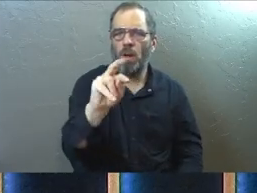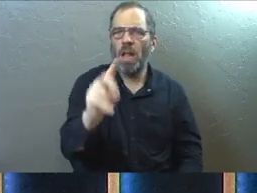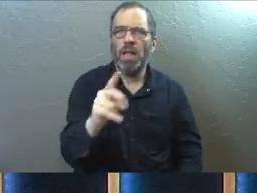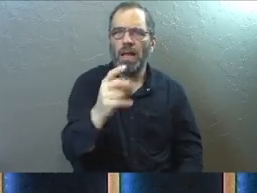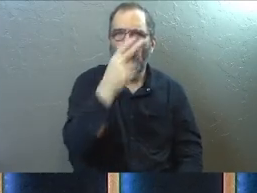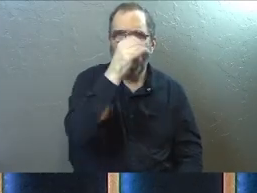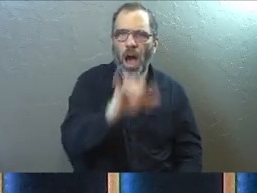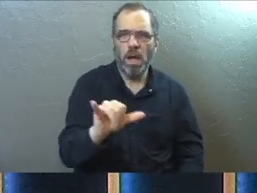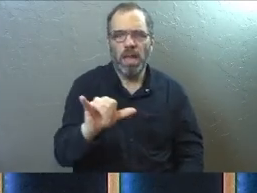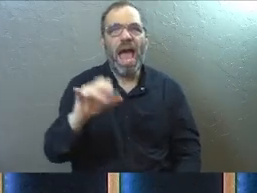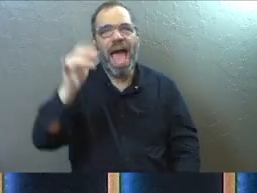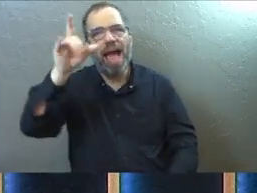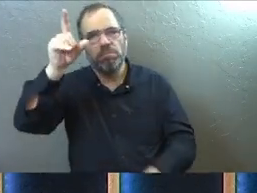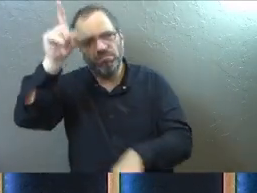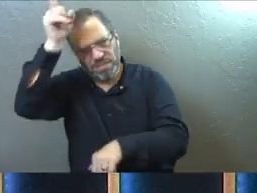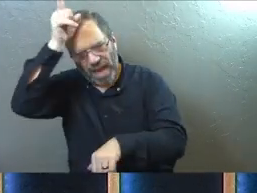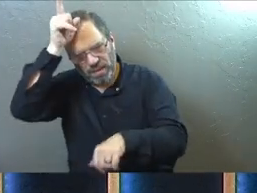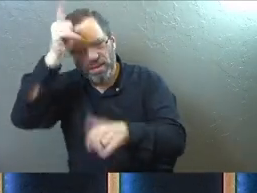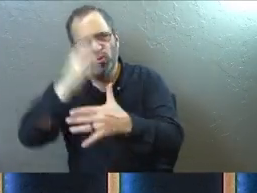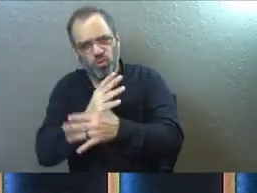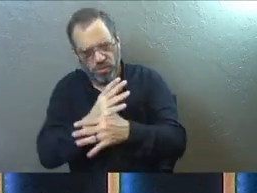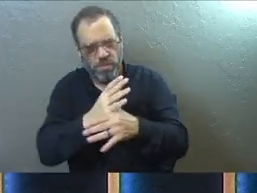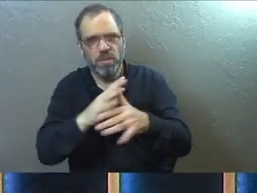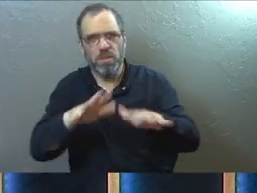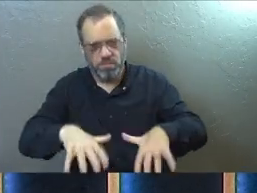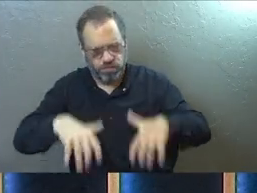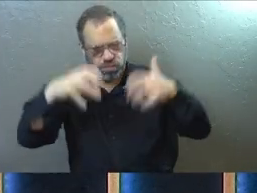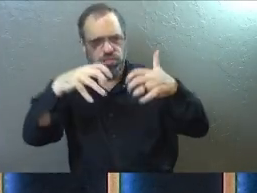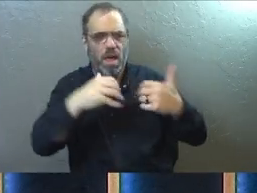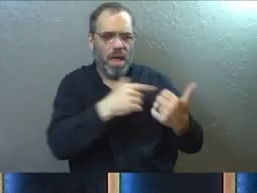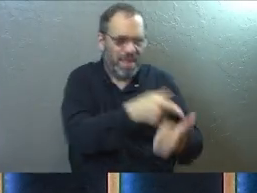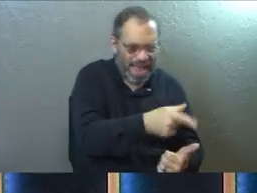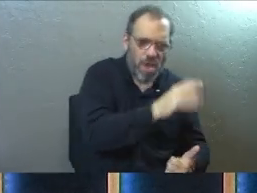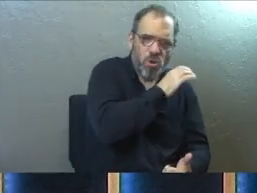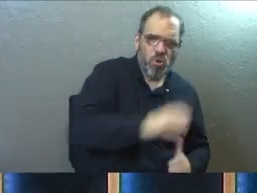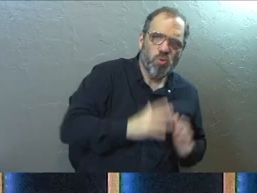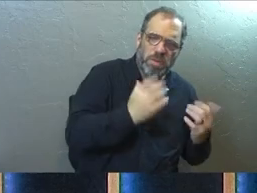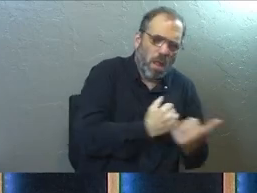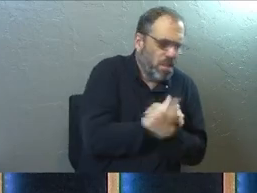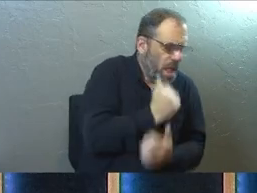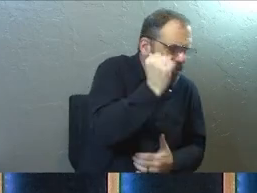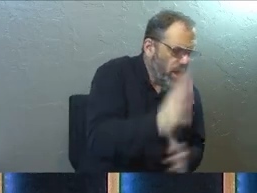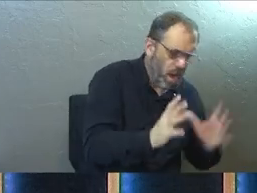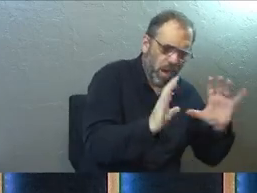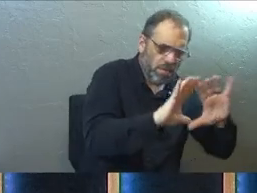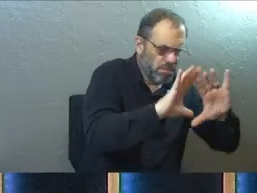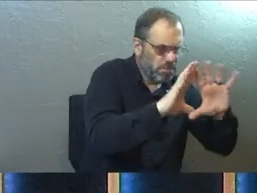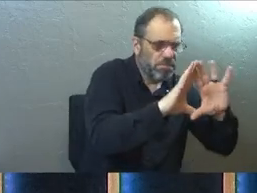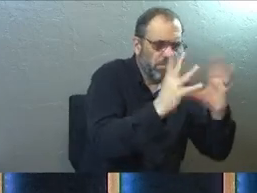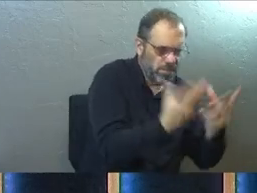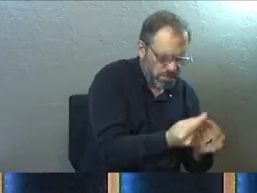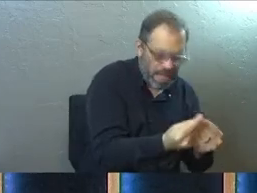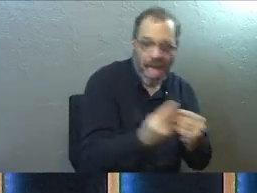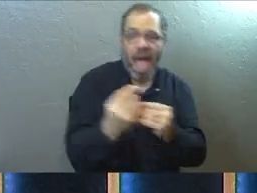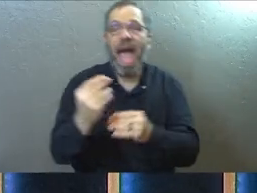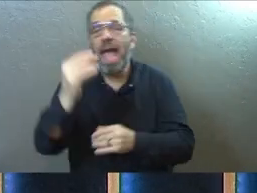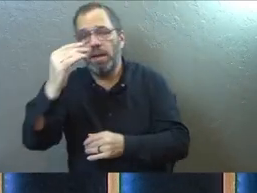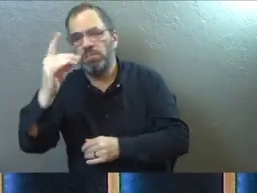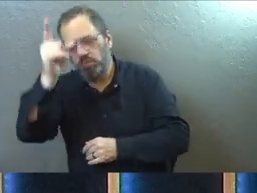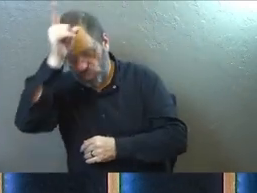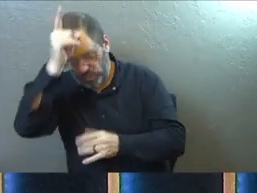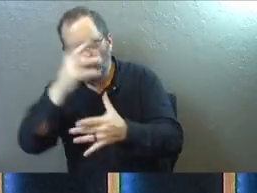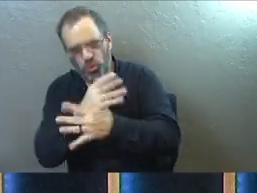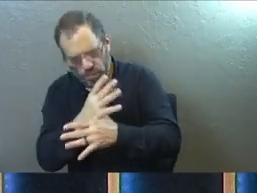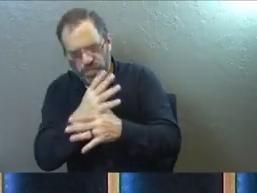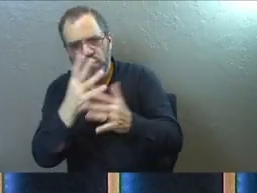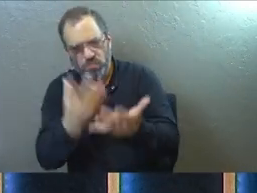And the Nazis begin to rise to power and they're Christians and they love God, super deep family. And, and the Nazis rise to power. They invade